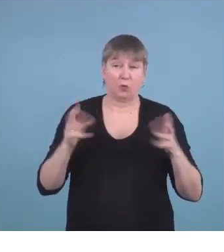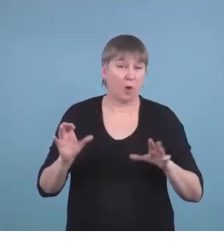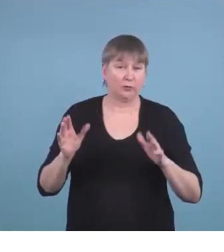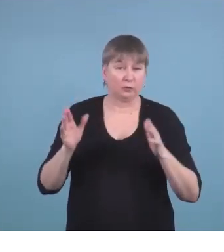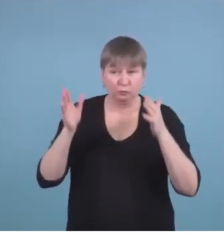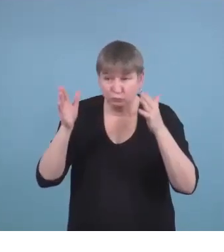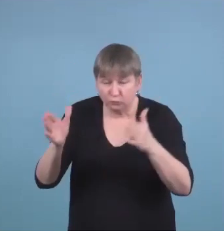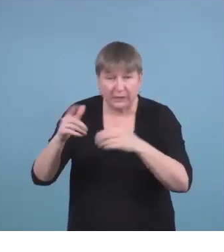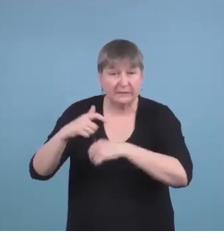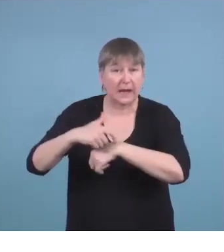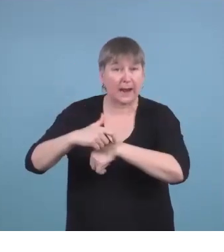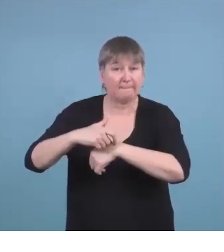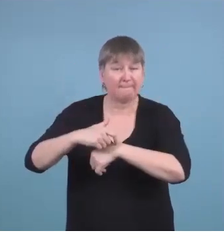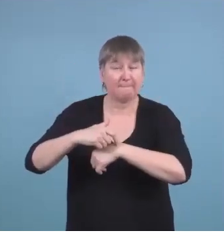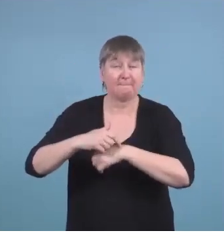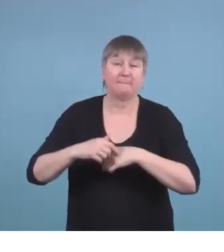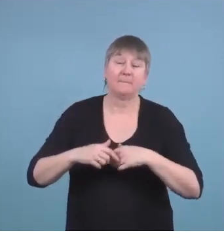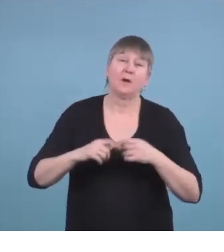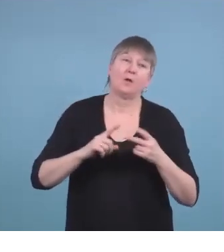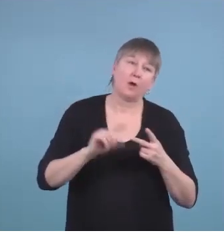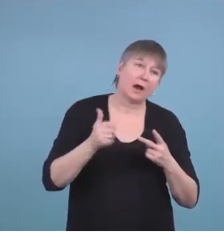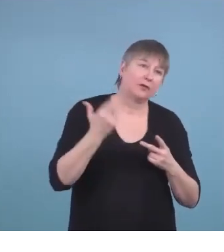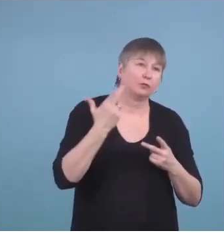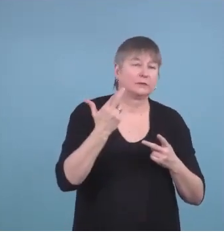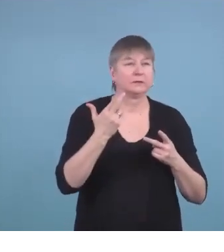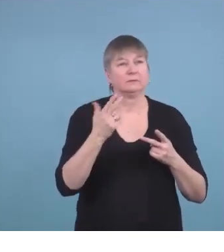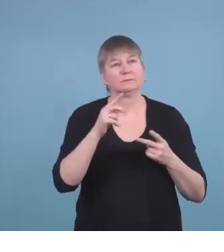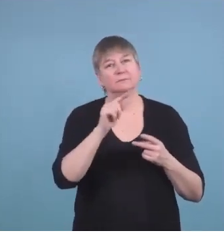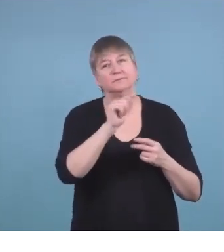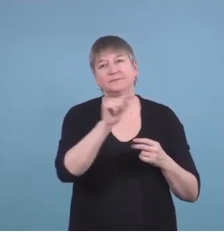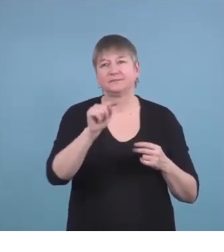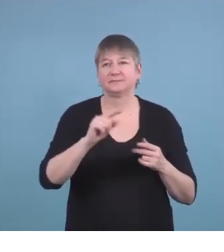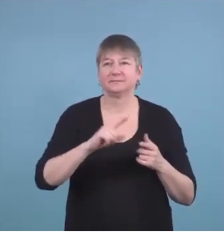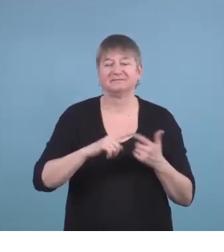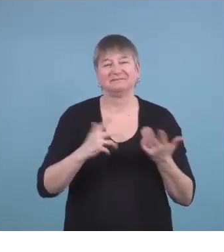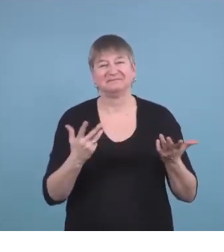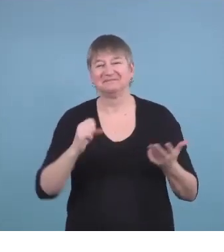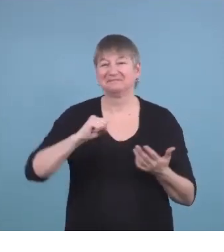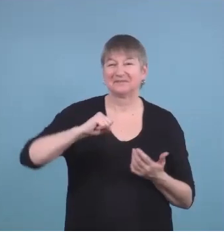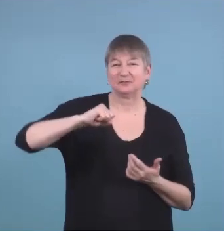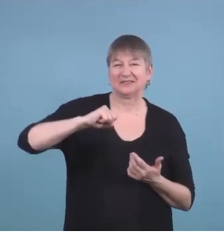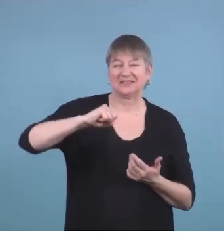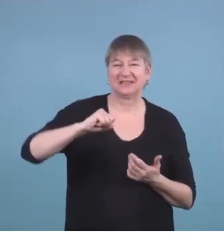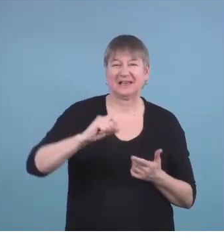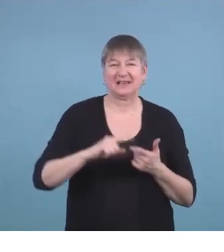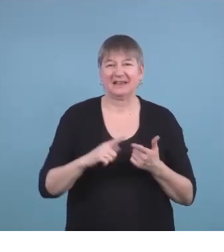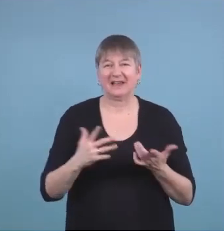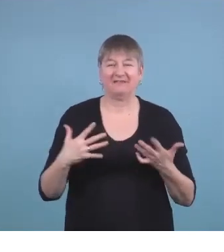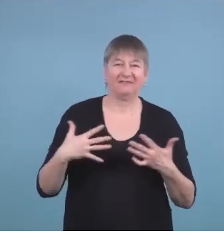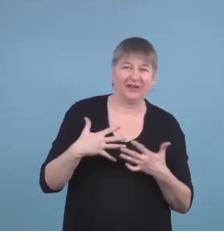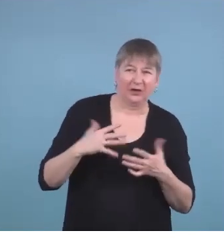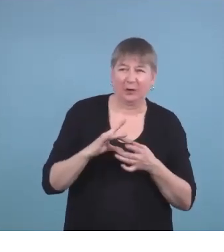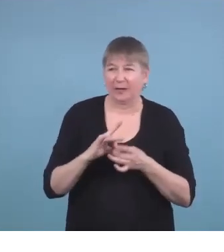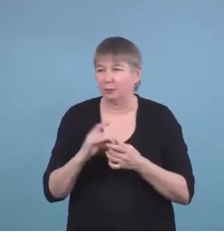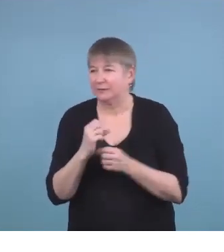or they just are resistant because there are fears around safety that